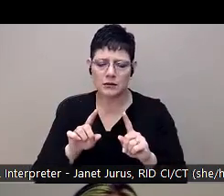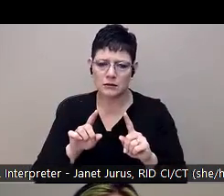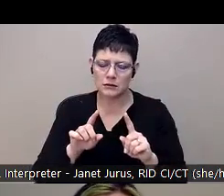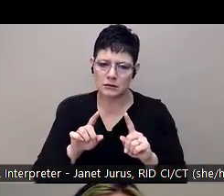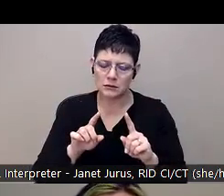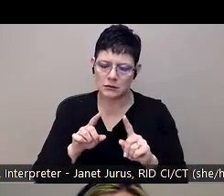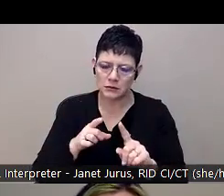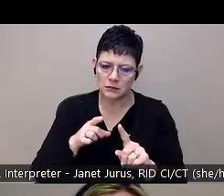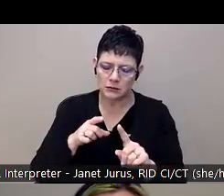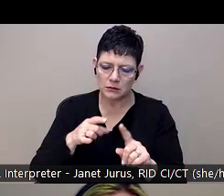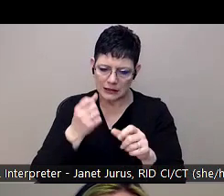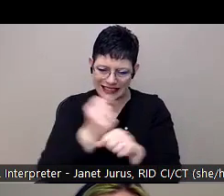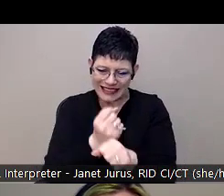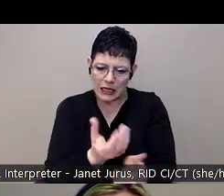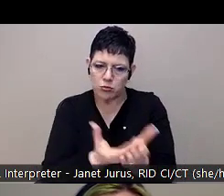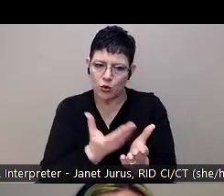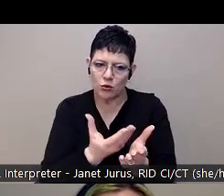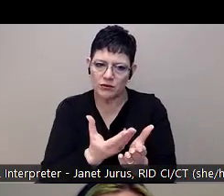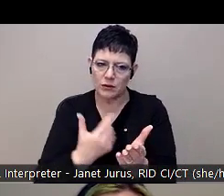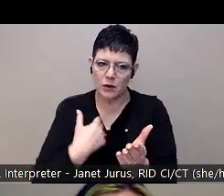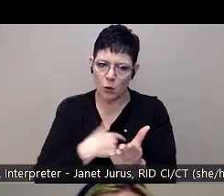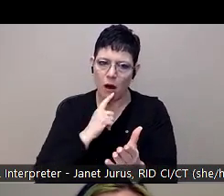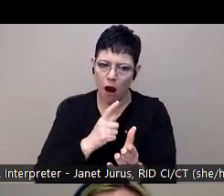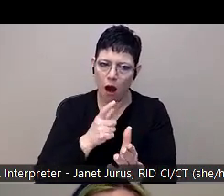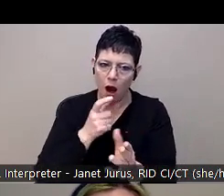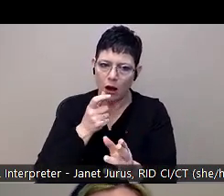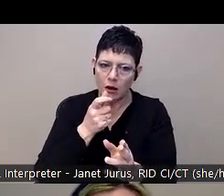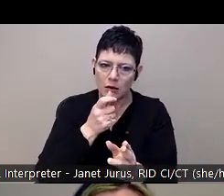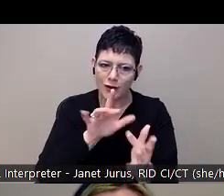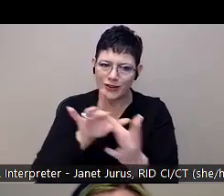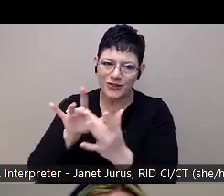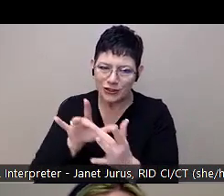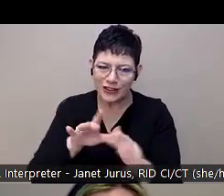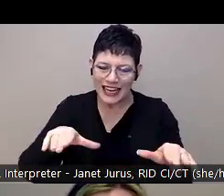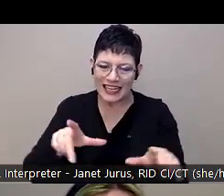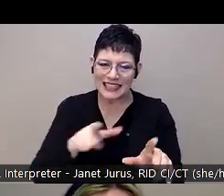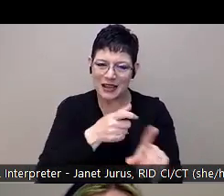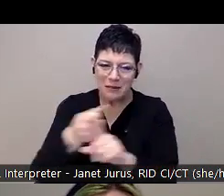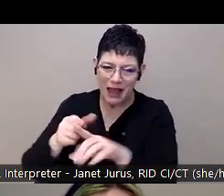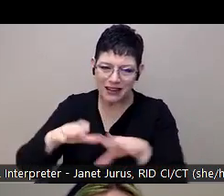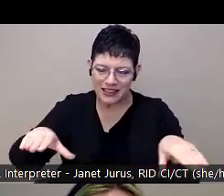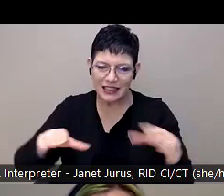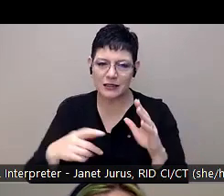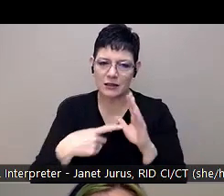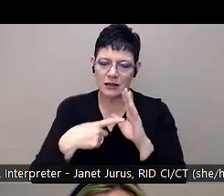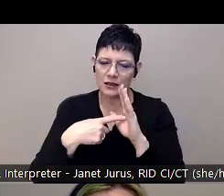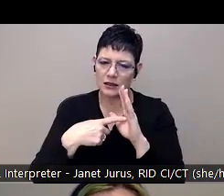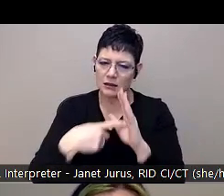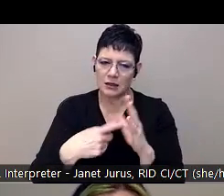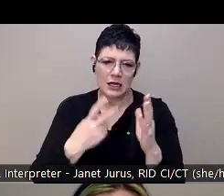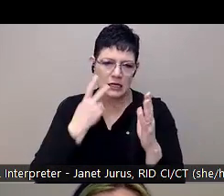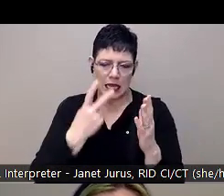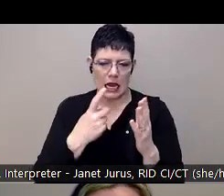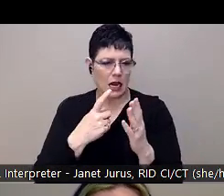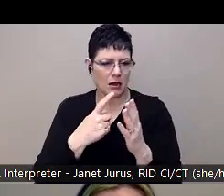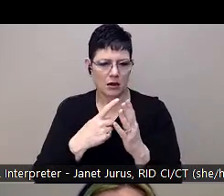and kids are, um, um, seeing those differences in themselves to like looking at some of these things